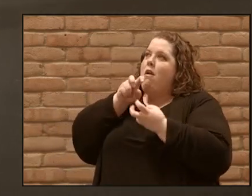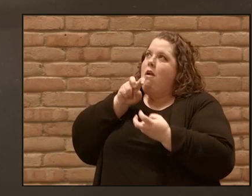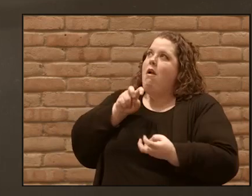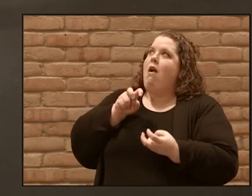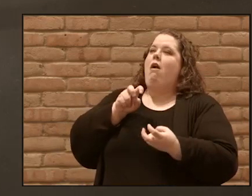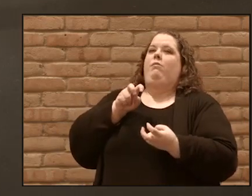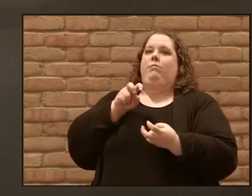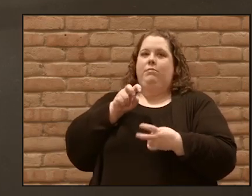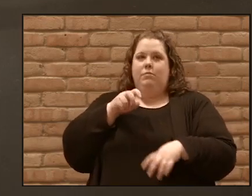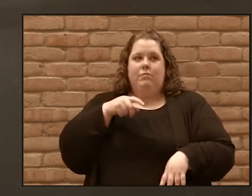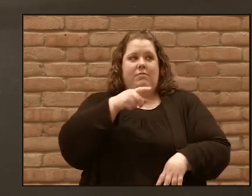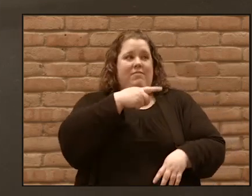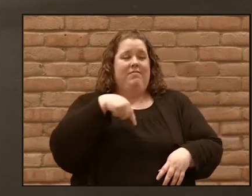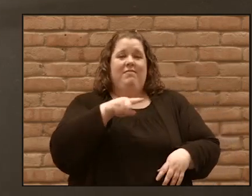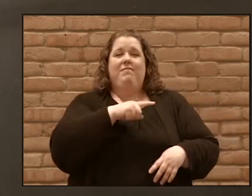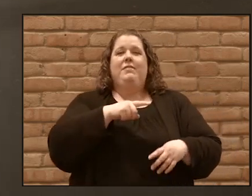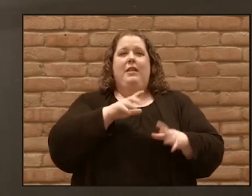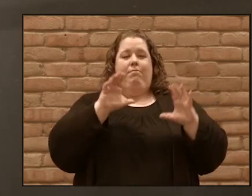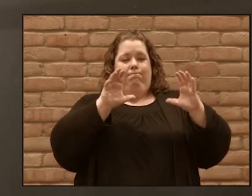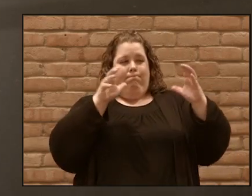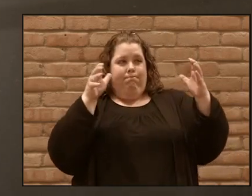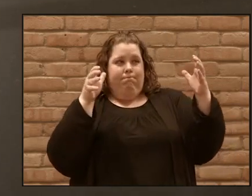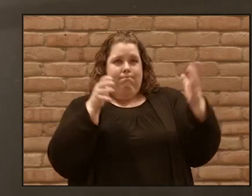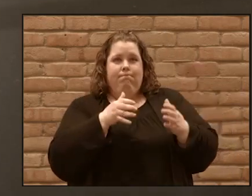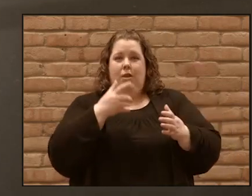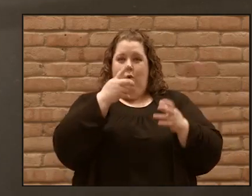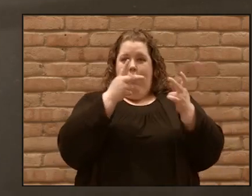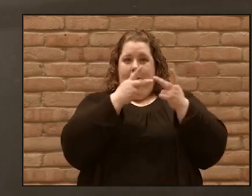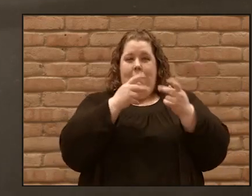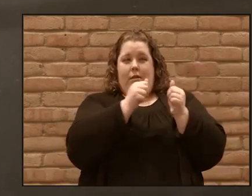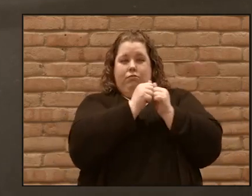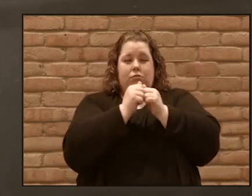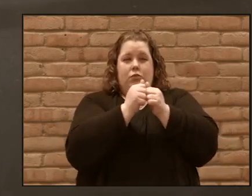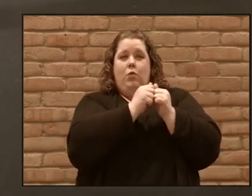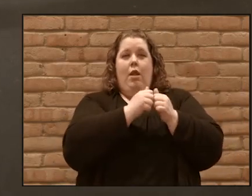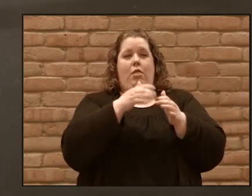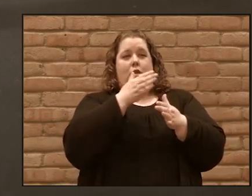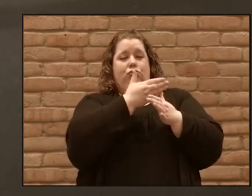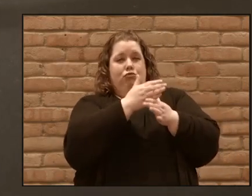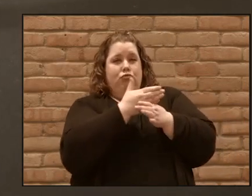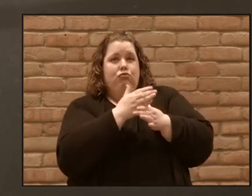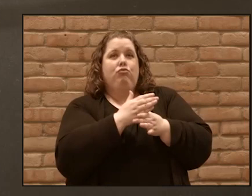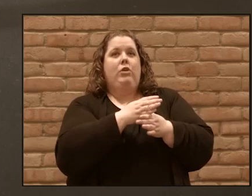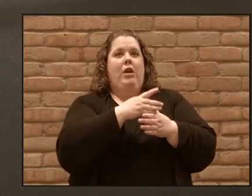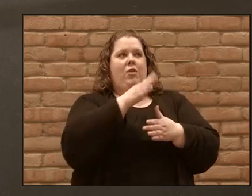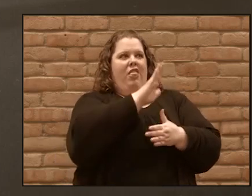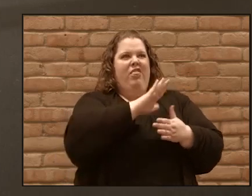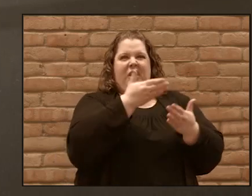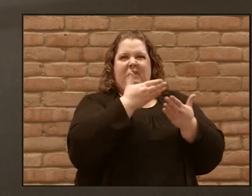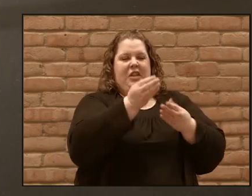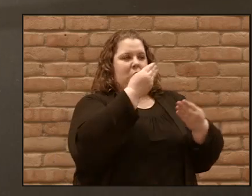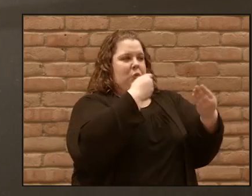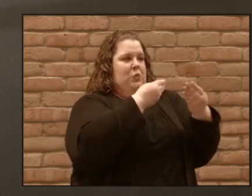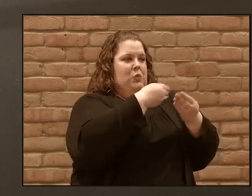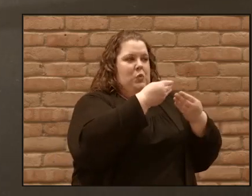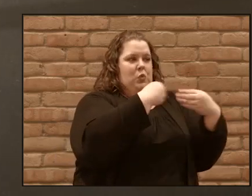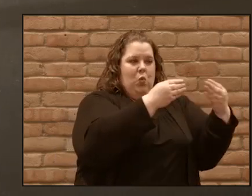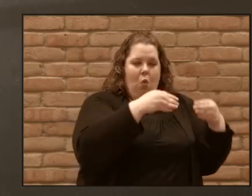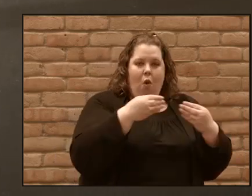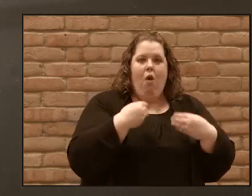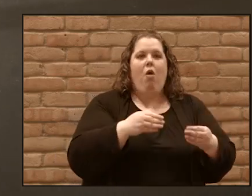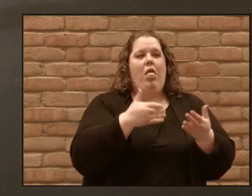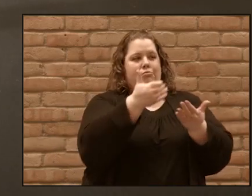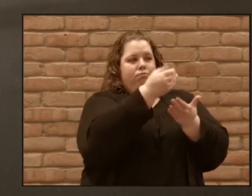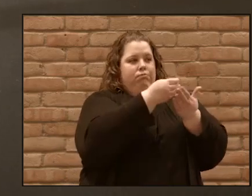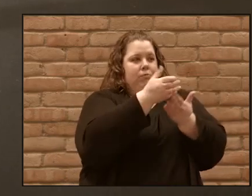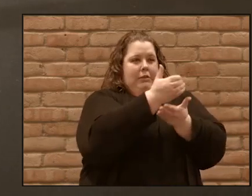and shared everything they had. They sold their property and possessions and shared the money with those in need. They worshiped together at the temple each day,